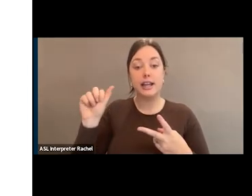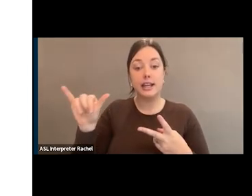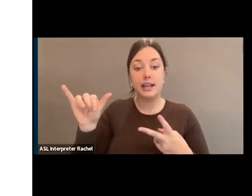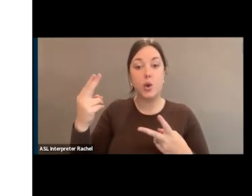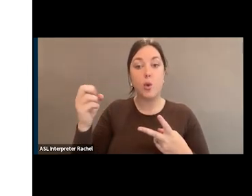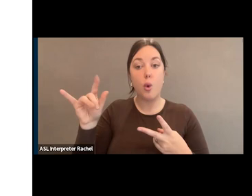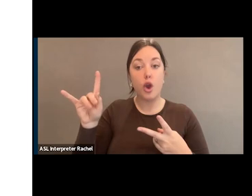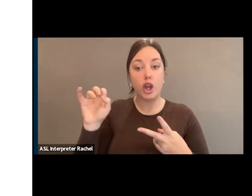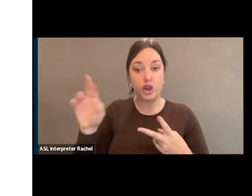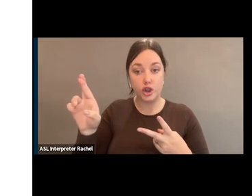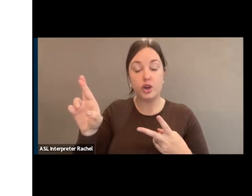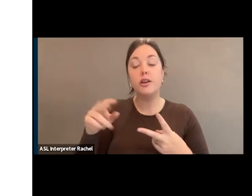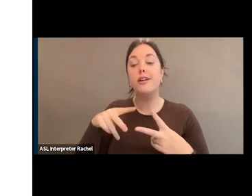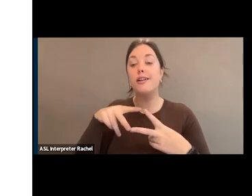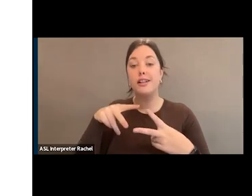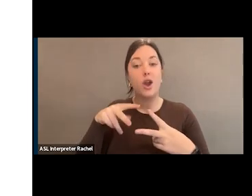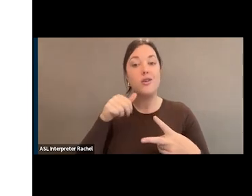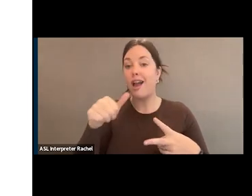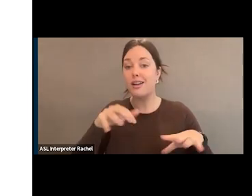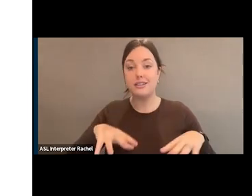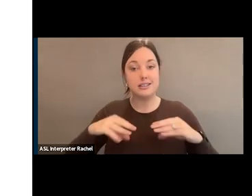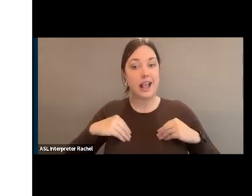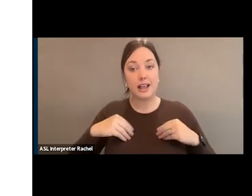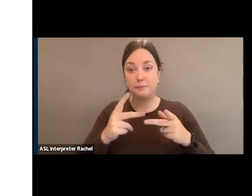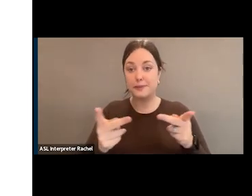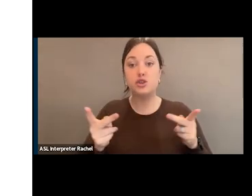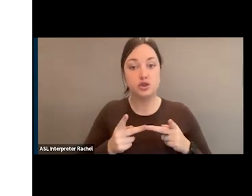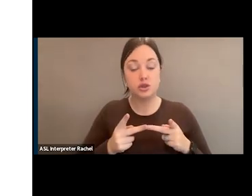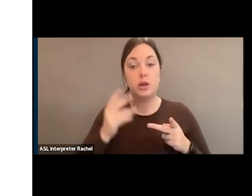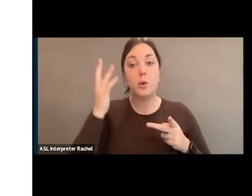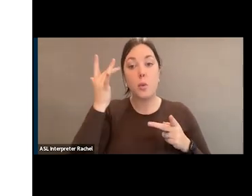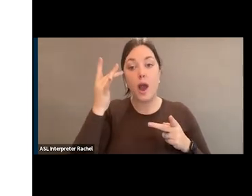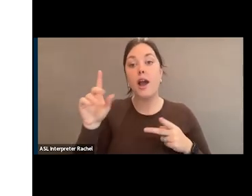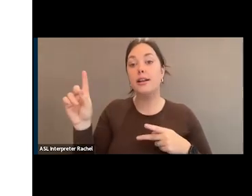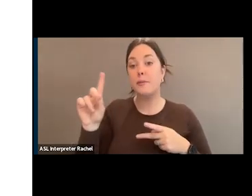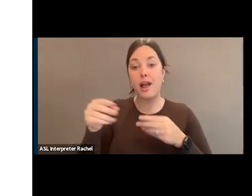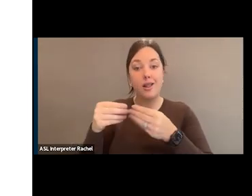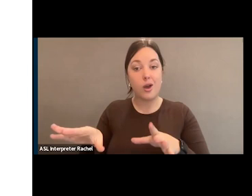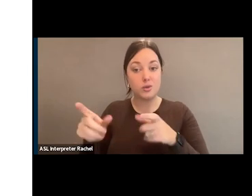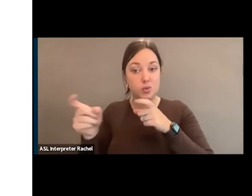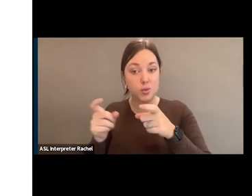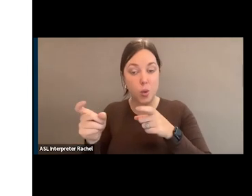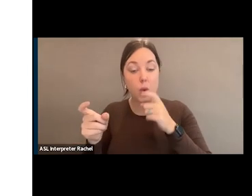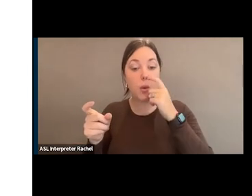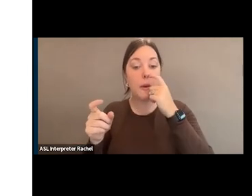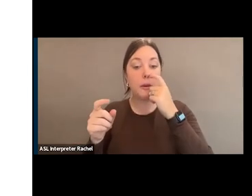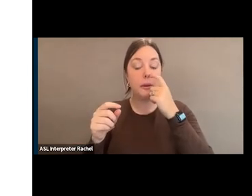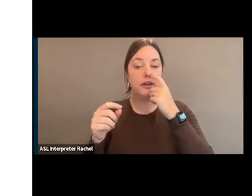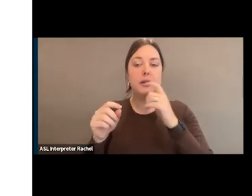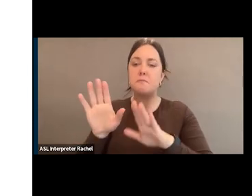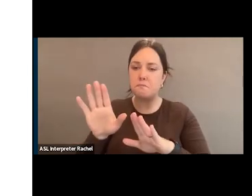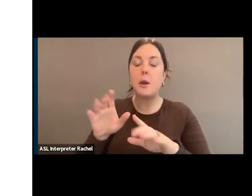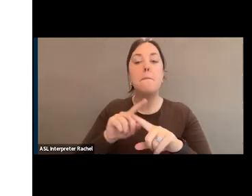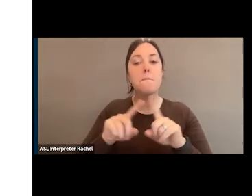not only not taking those positions because the Democrats lost control of the House, but they're actually not, they're going to